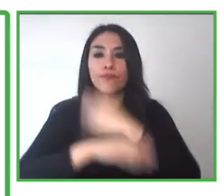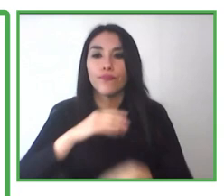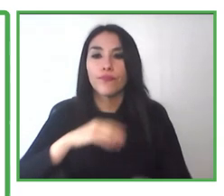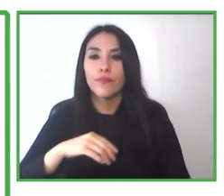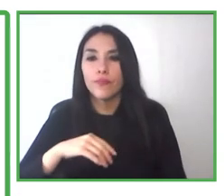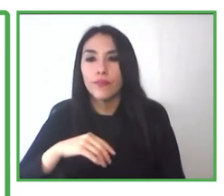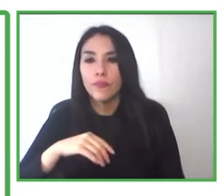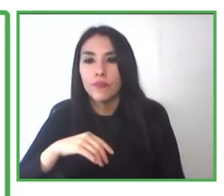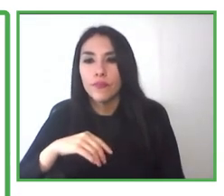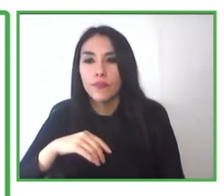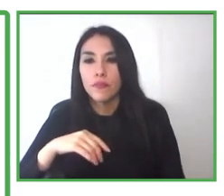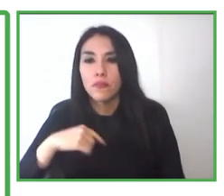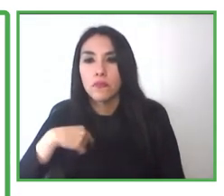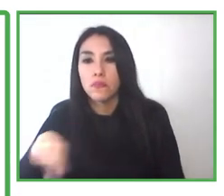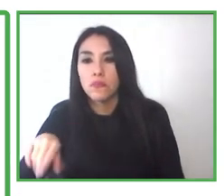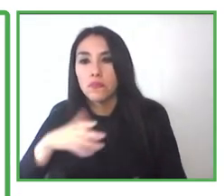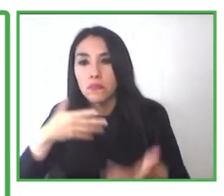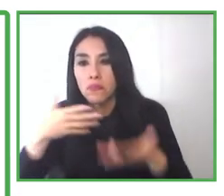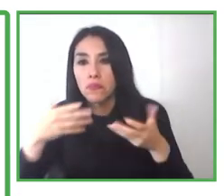people.